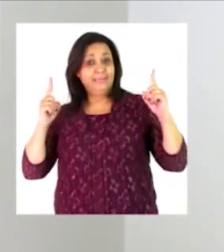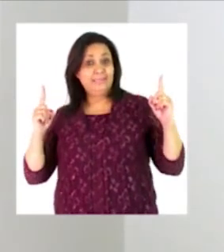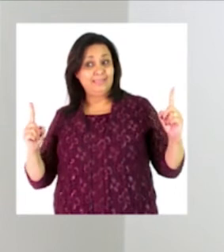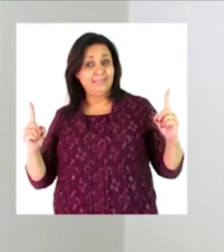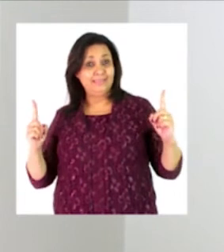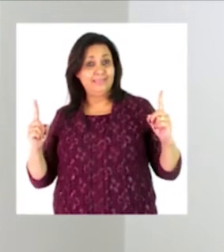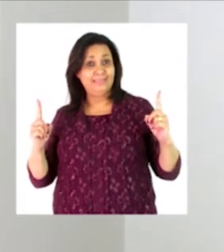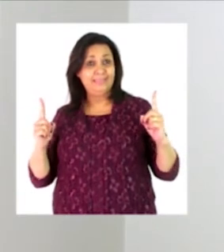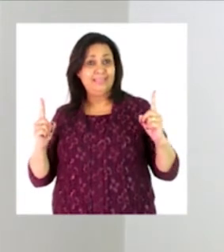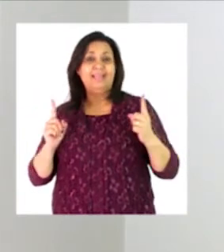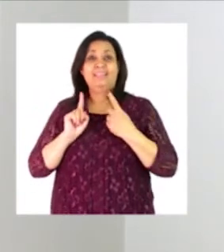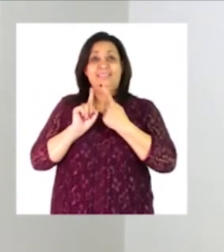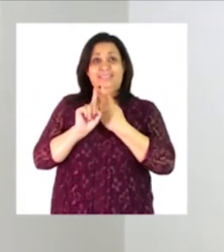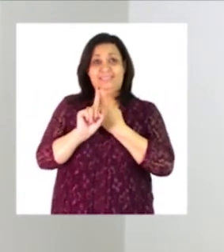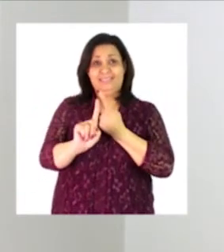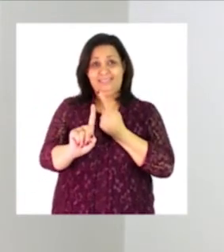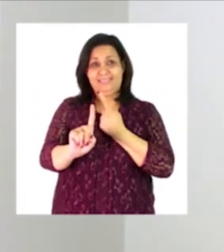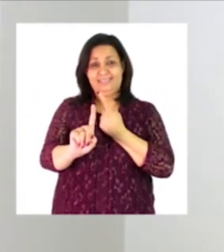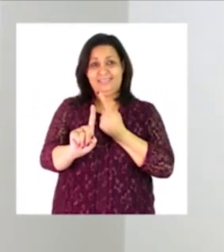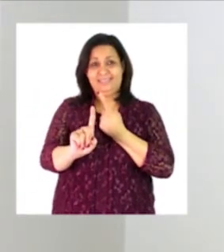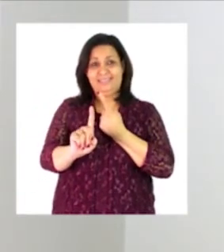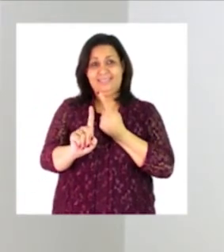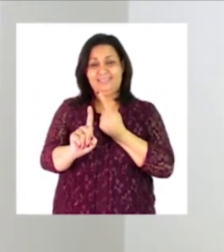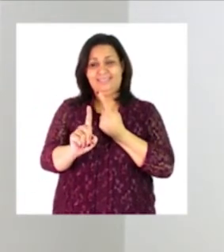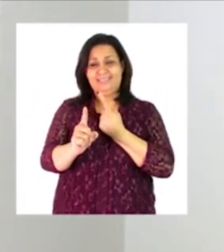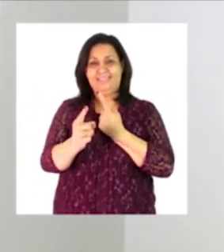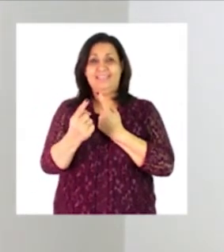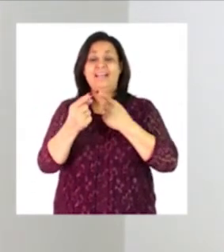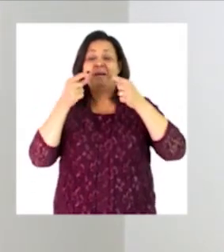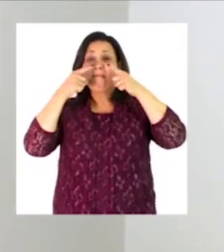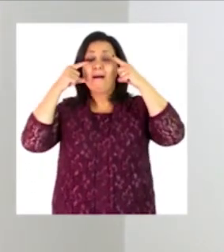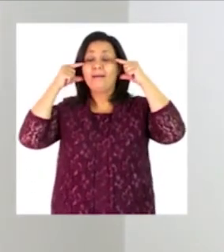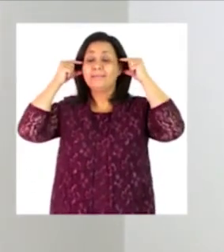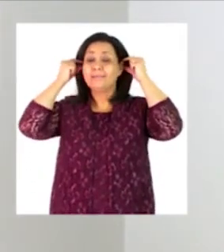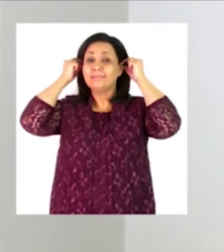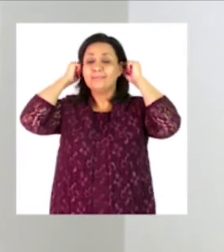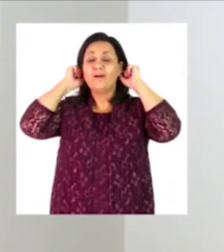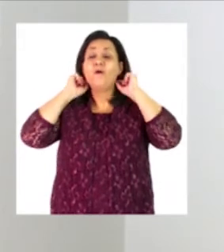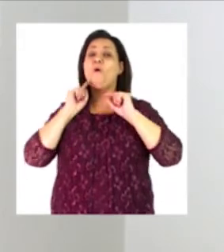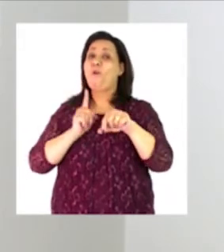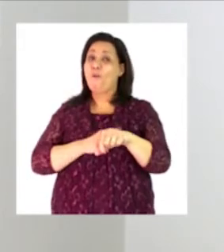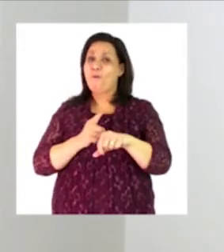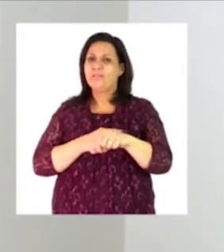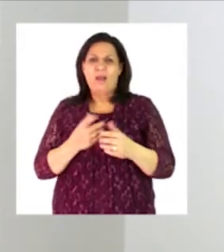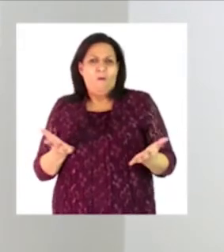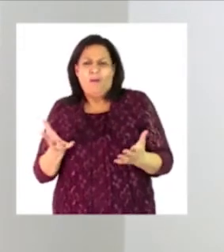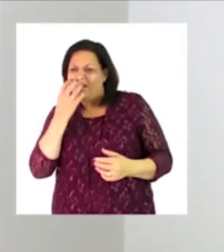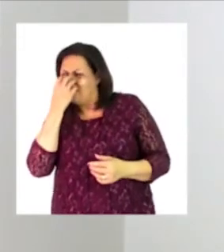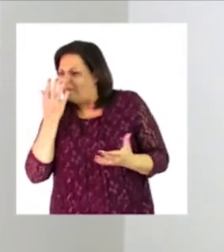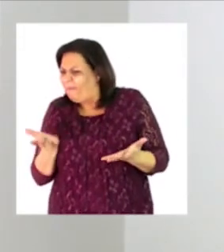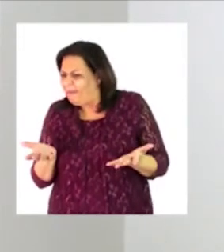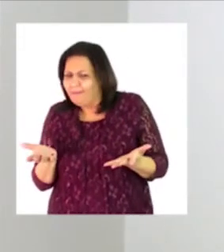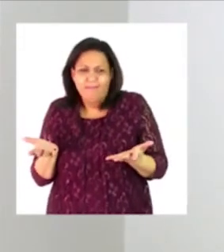and to wear our mask all the time now where is zoshi i wonder